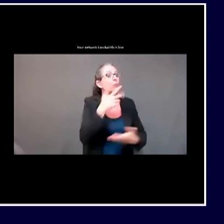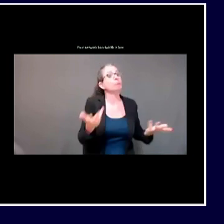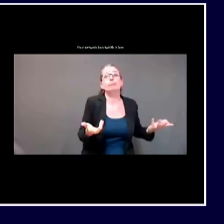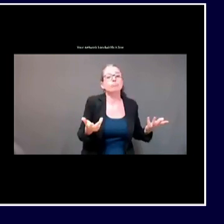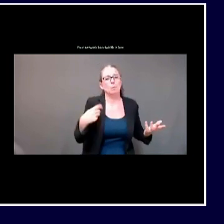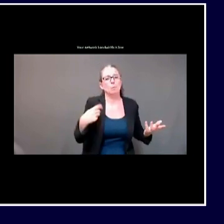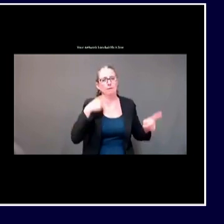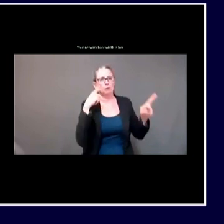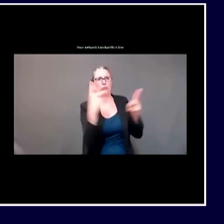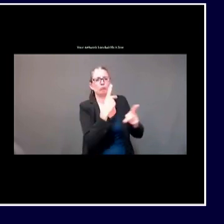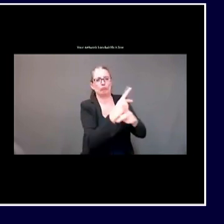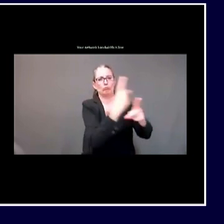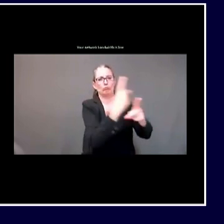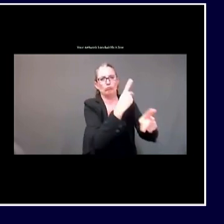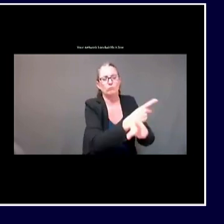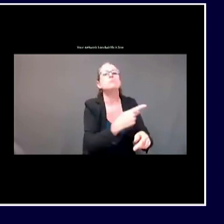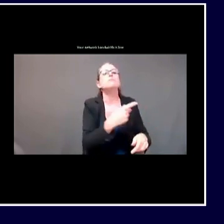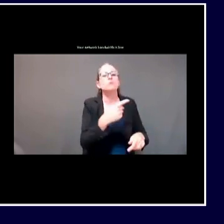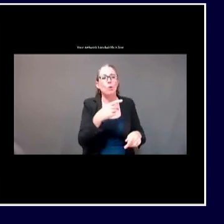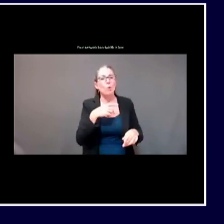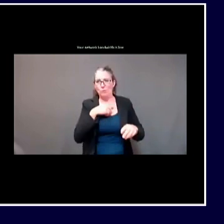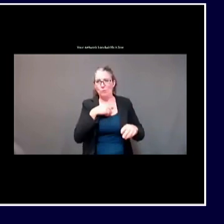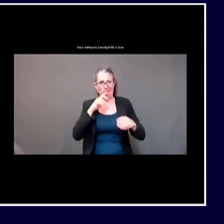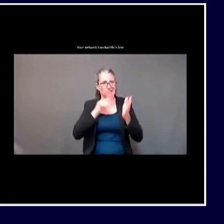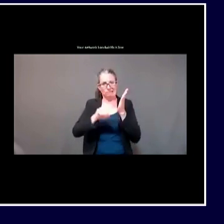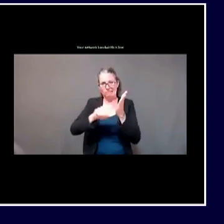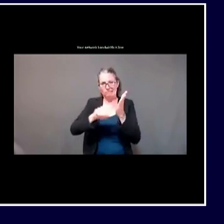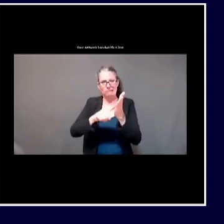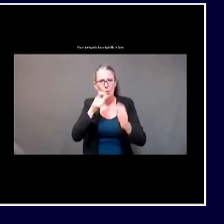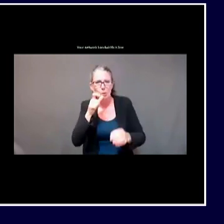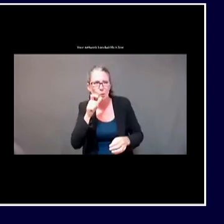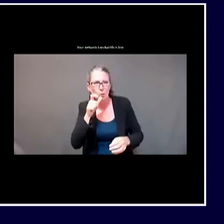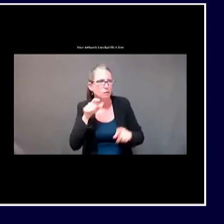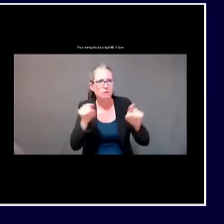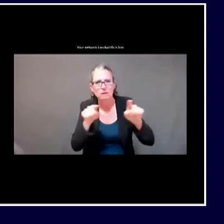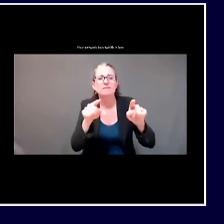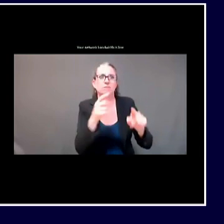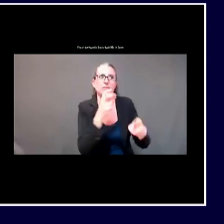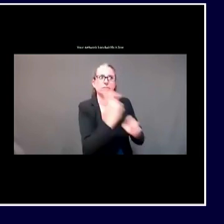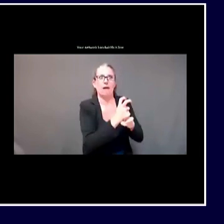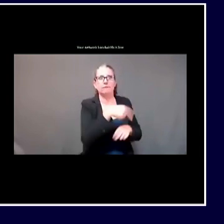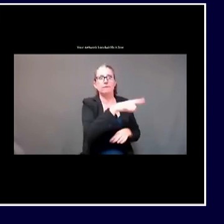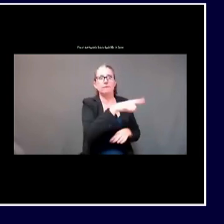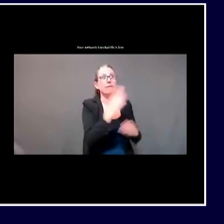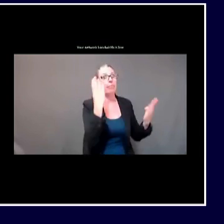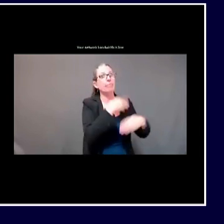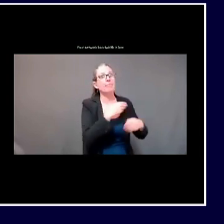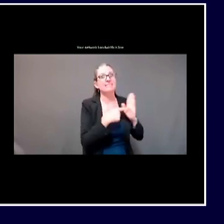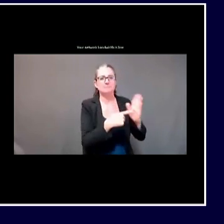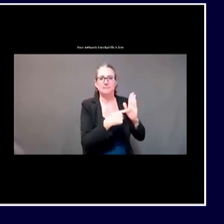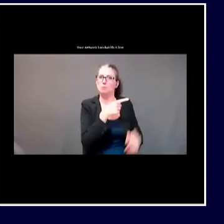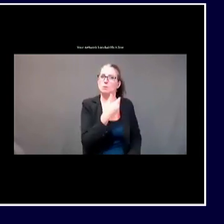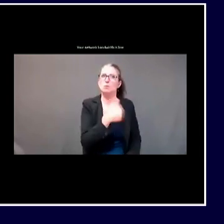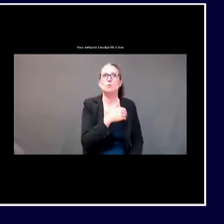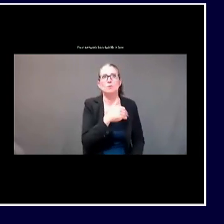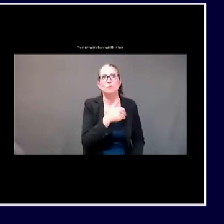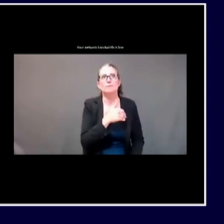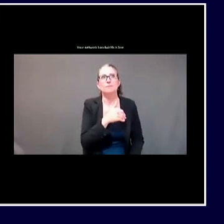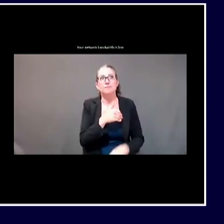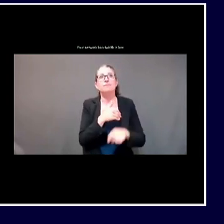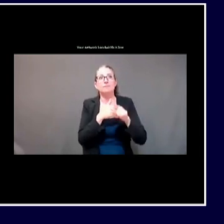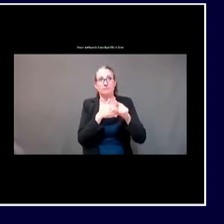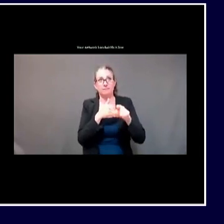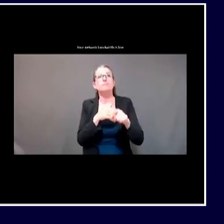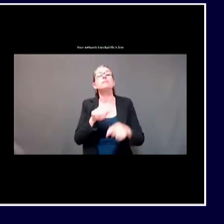thus far reside in Somerset County and the rest in Penobscot County. One guest reported developing